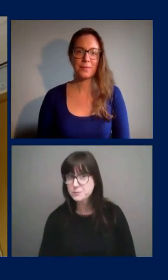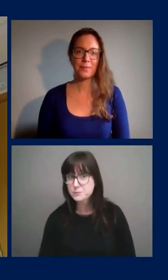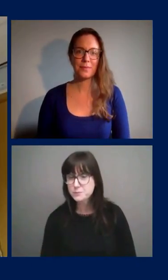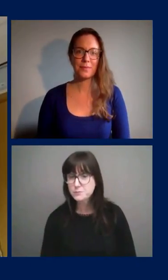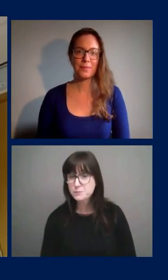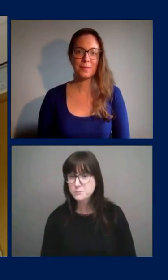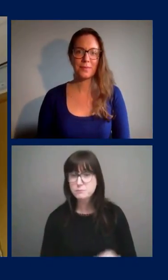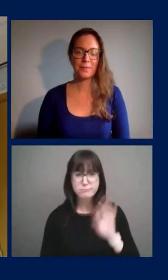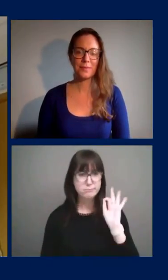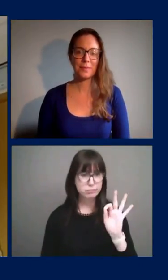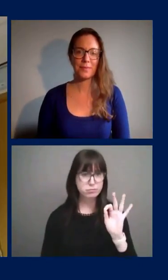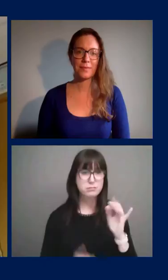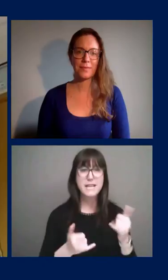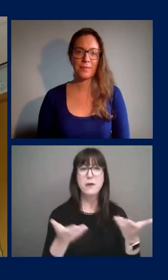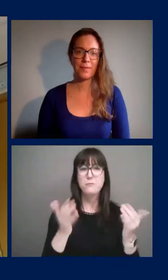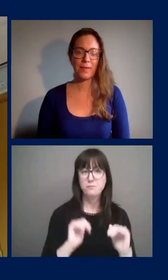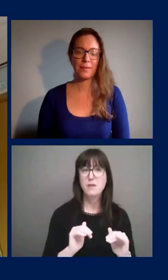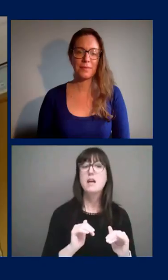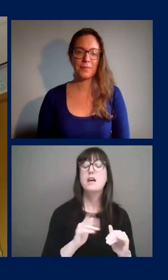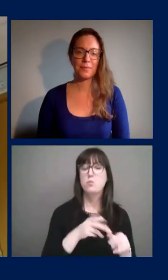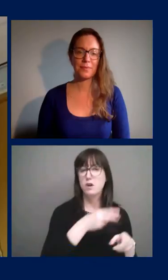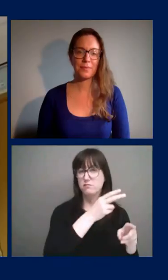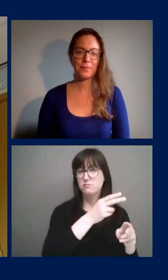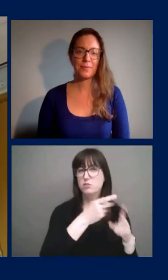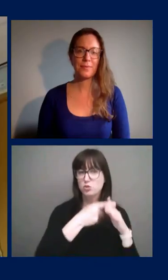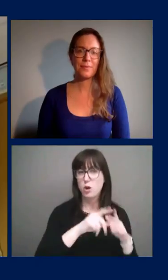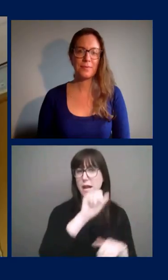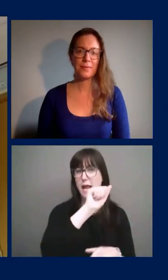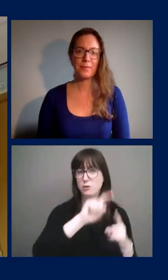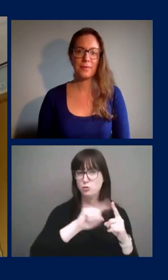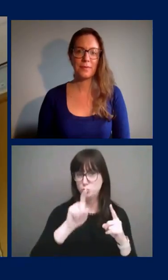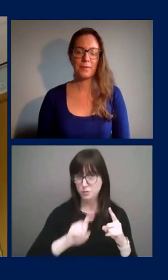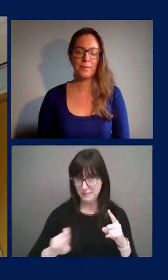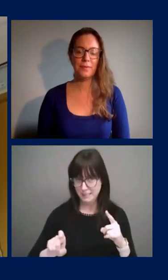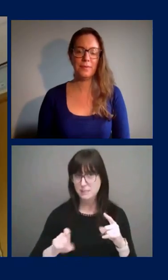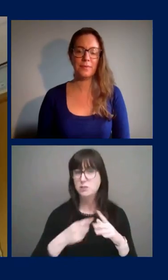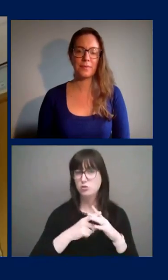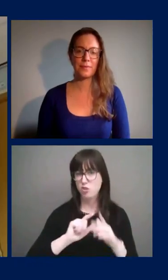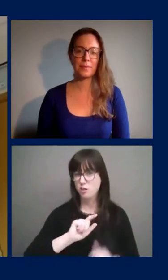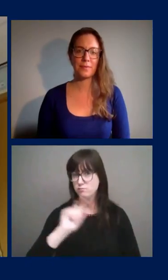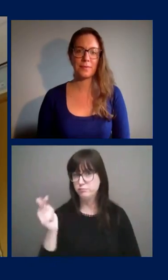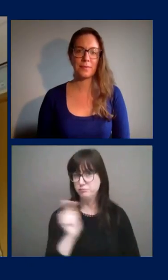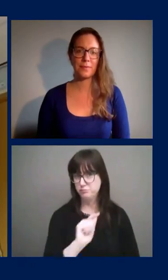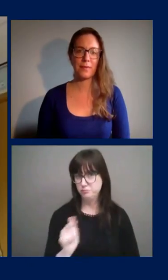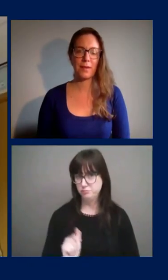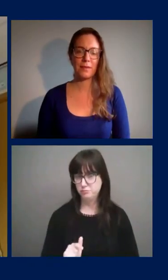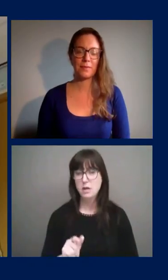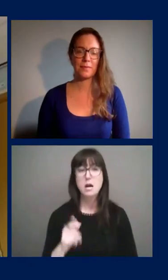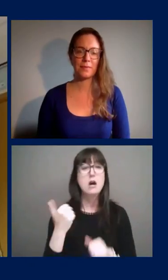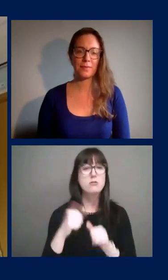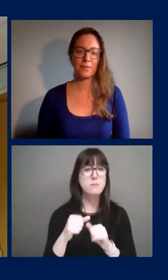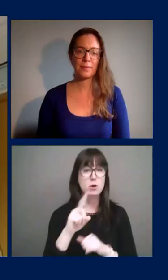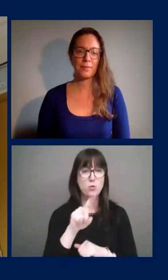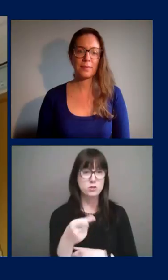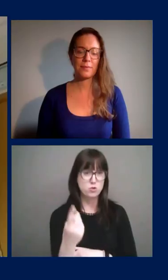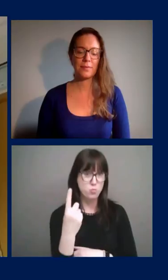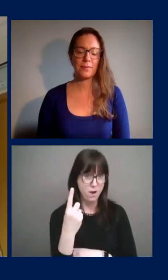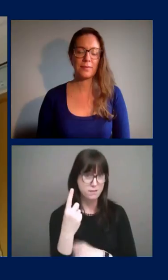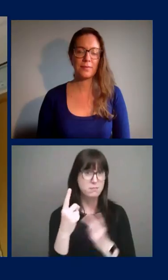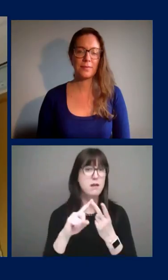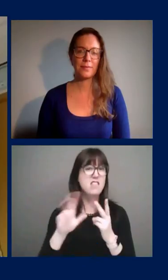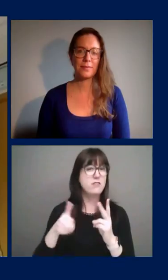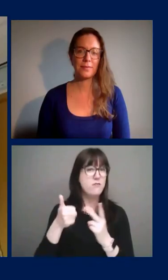Wonderful. will now invite each agency in alphabetical order to ask their question. Please remember, you have one question and one follow-up.